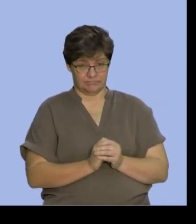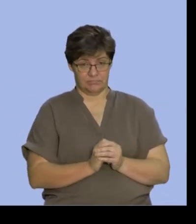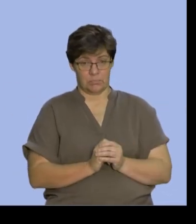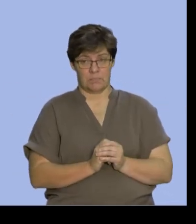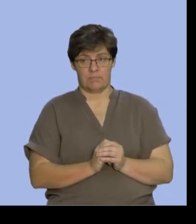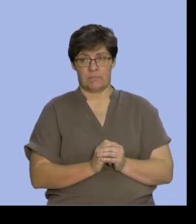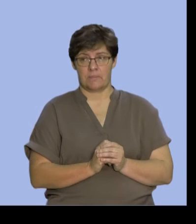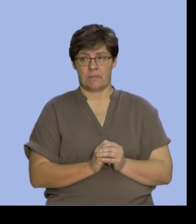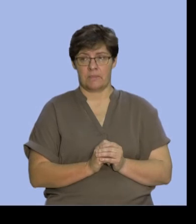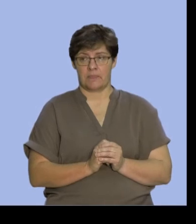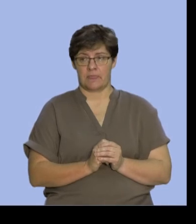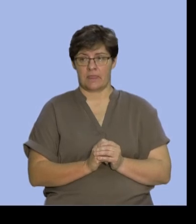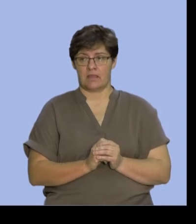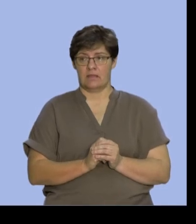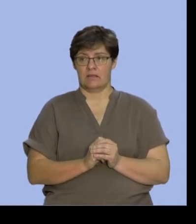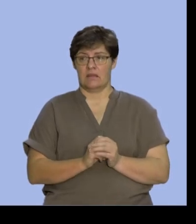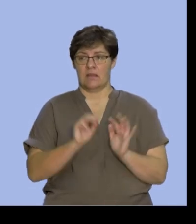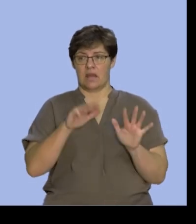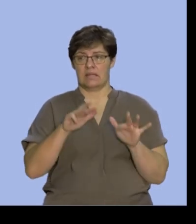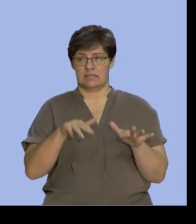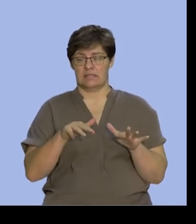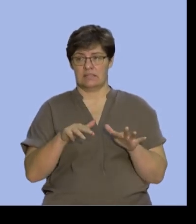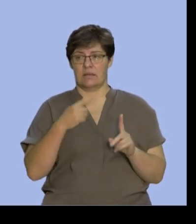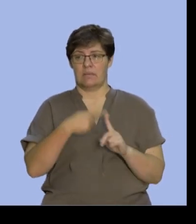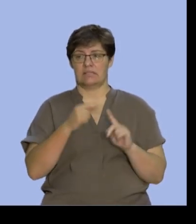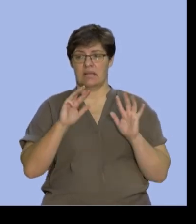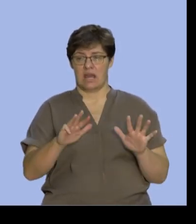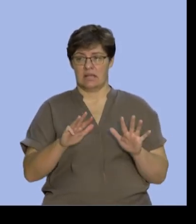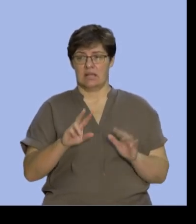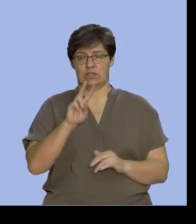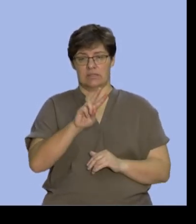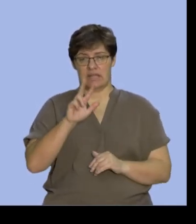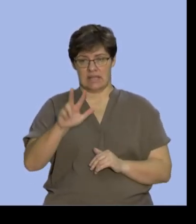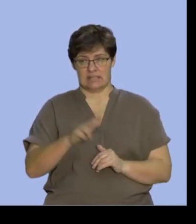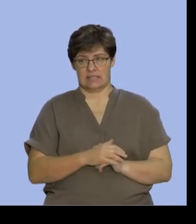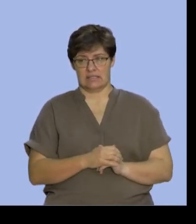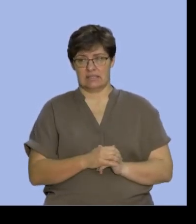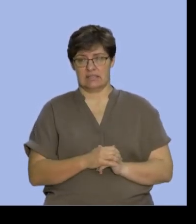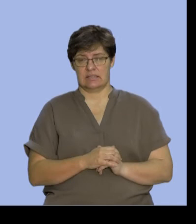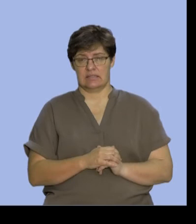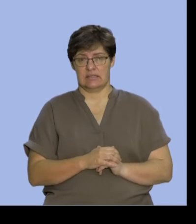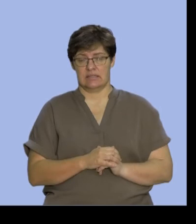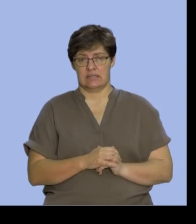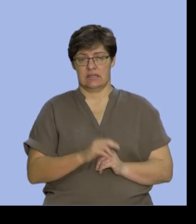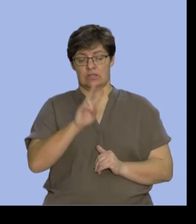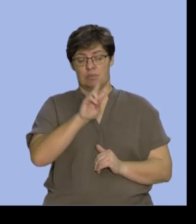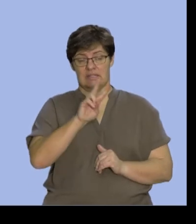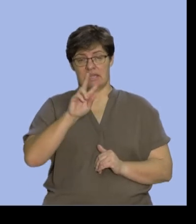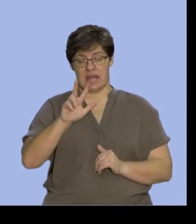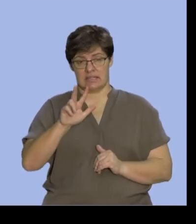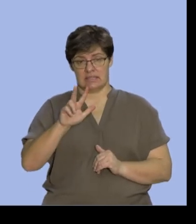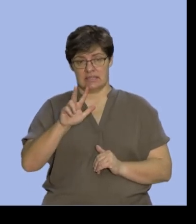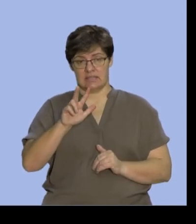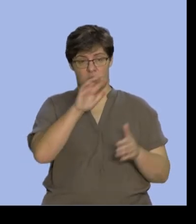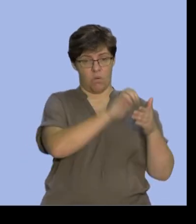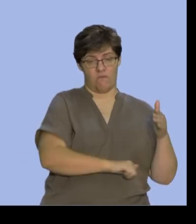that's 19 plus 9 is 28. So I'm going to subtract 28 from both sides